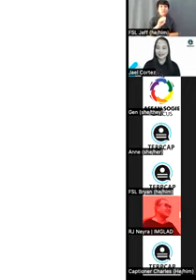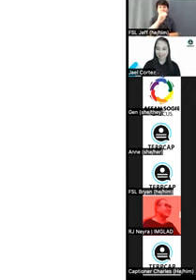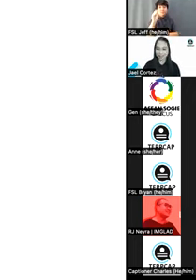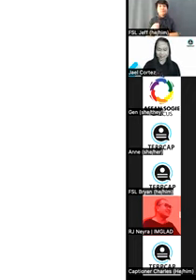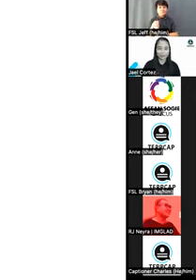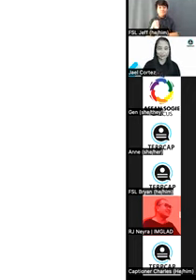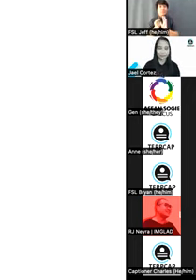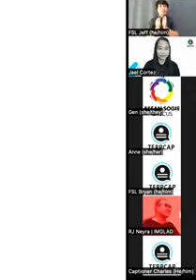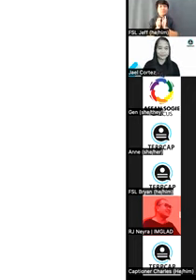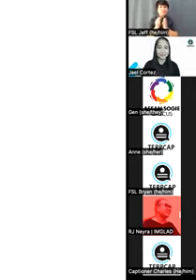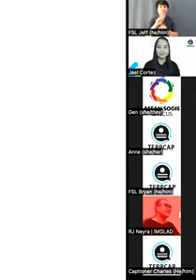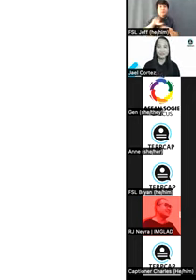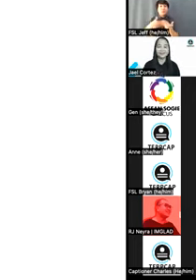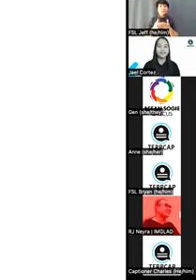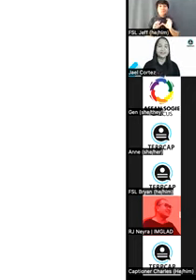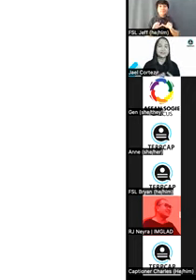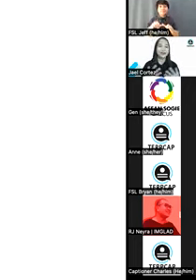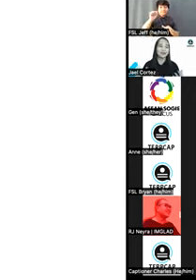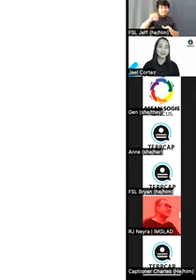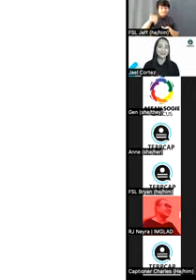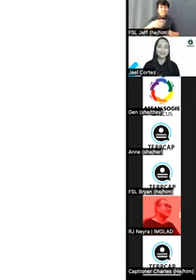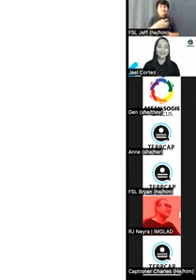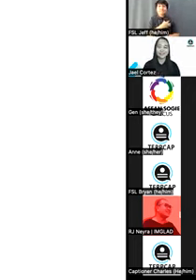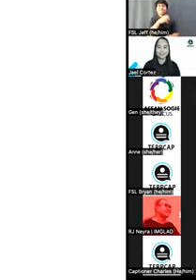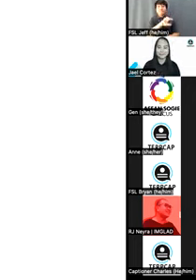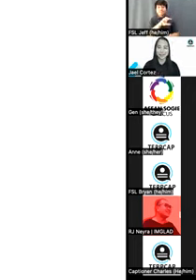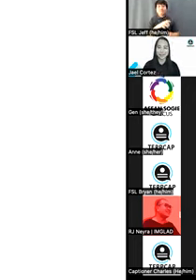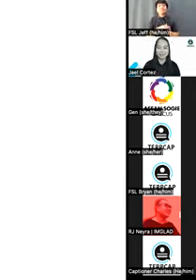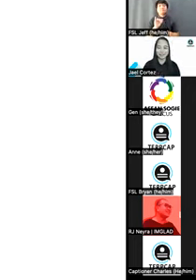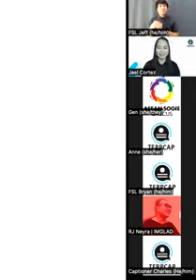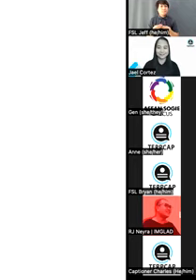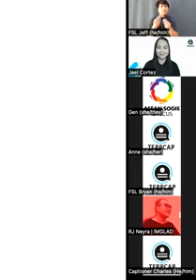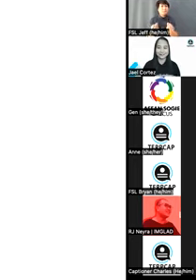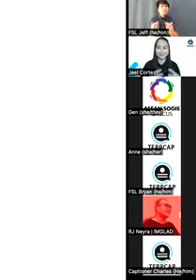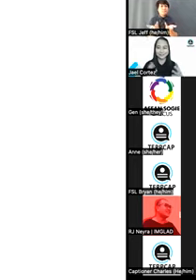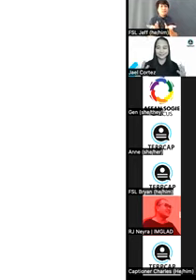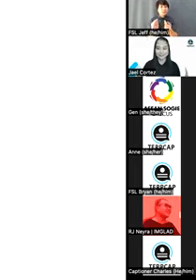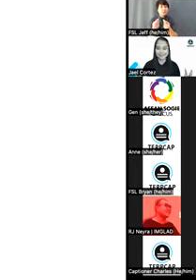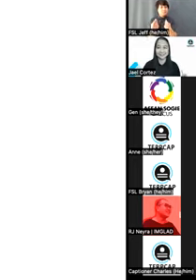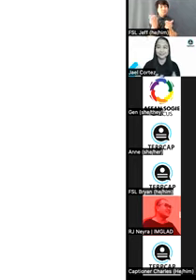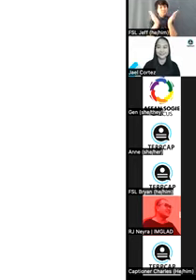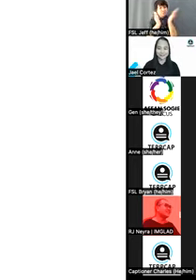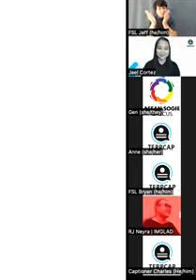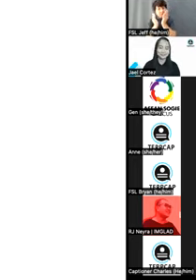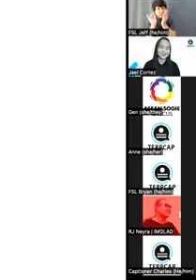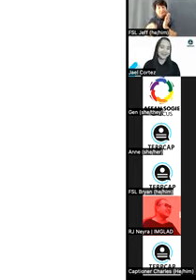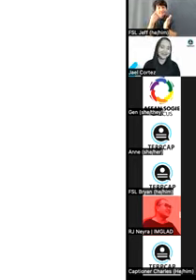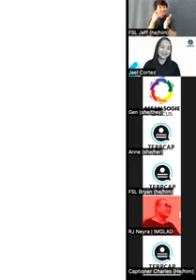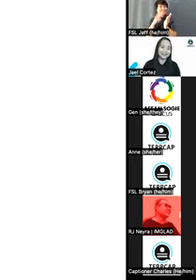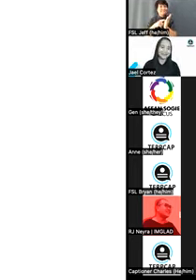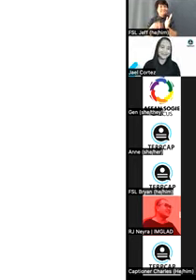are actually all persons with disabilities empowered to provide, you know, a lot of services. As you can see,